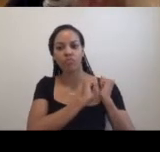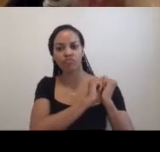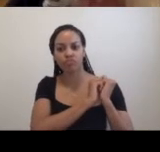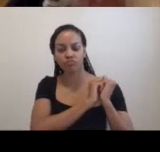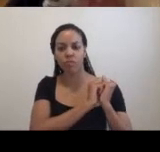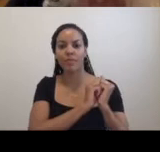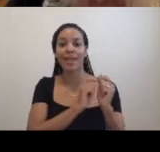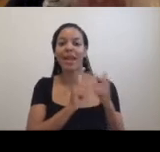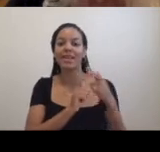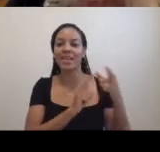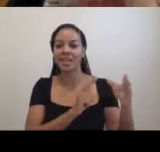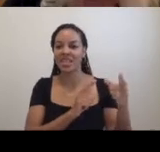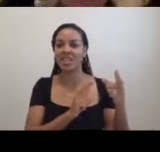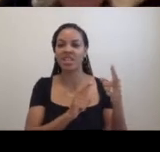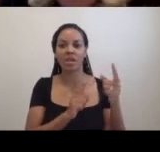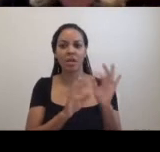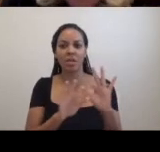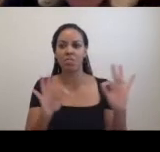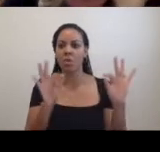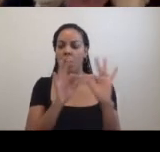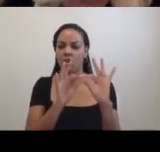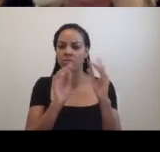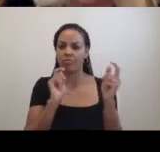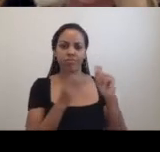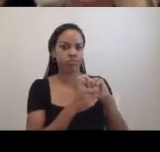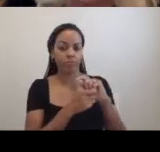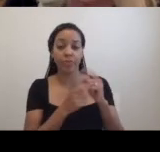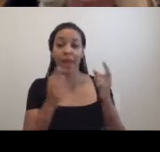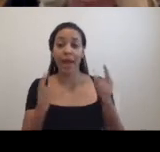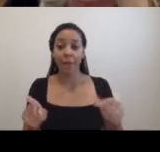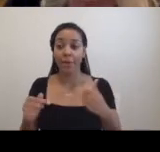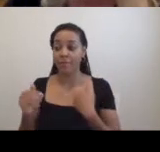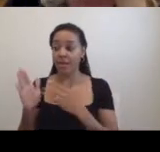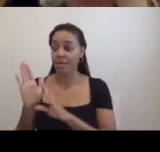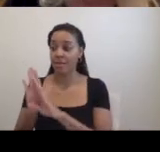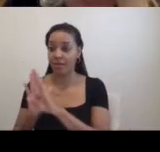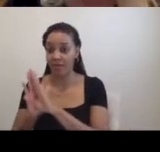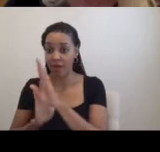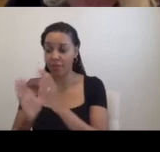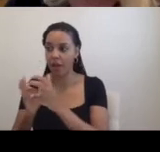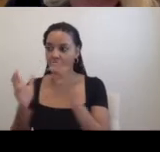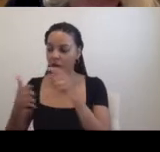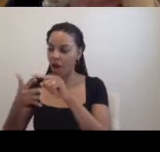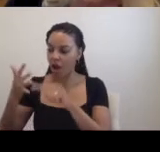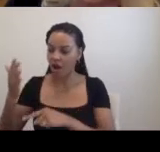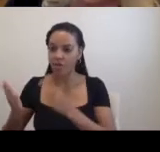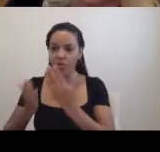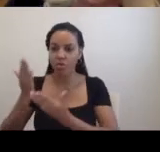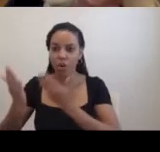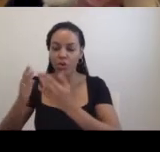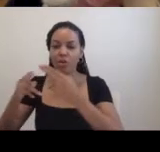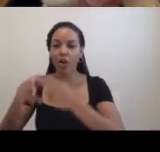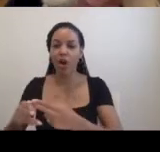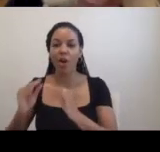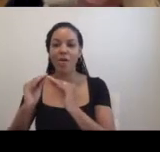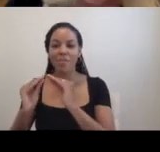made a critical move. While I was developing a whole host of proposals called Maintenance